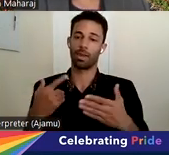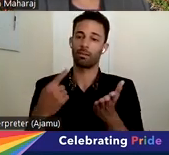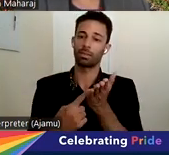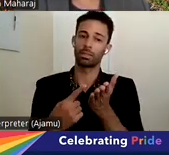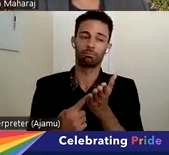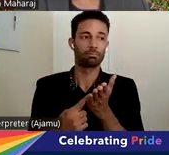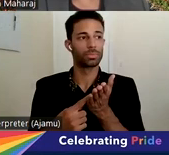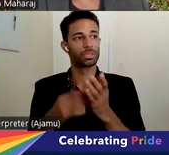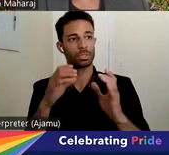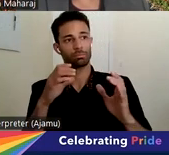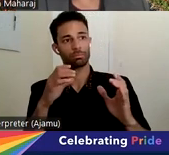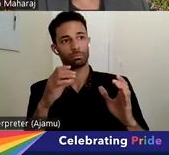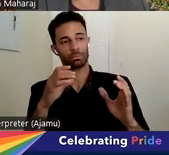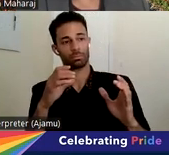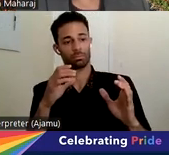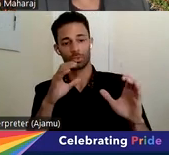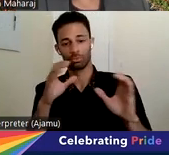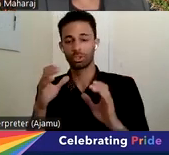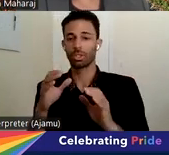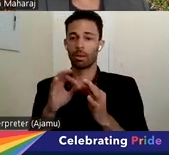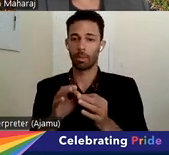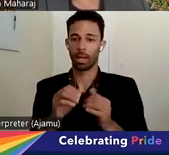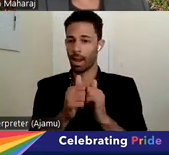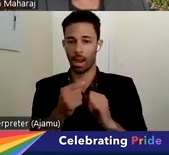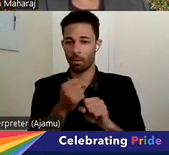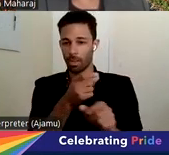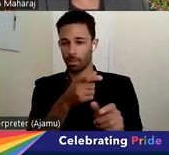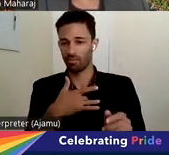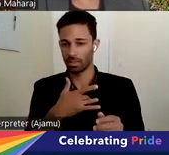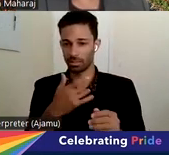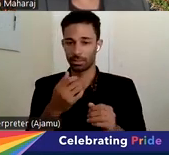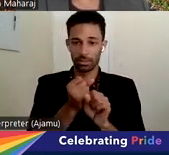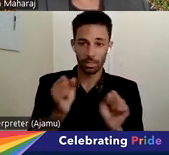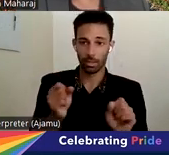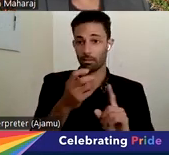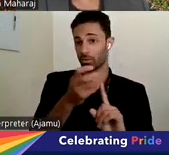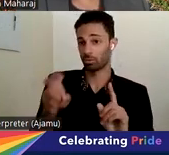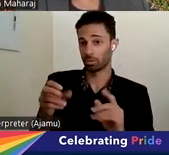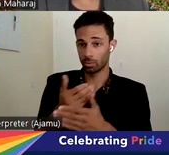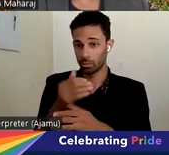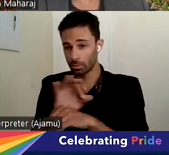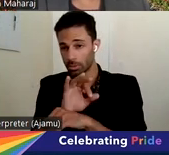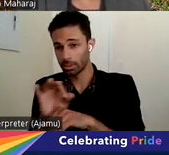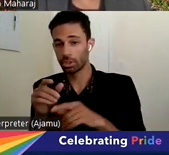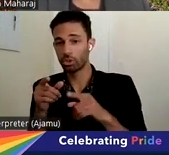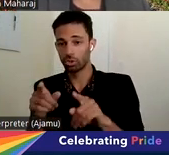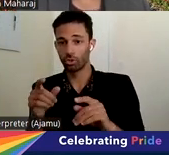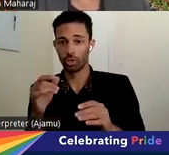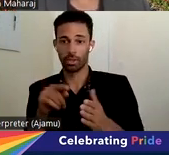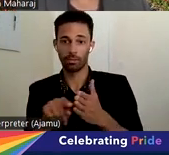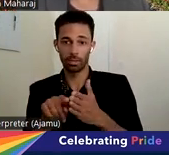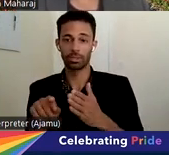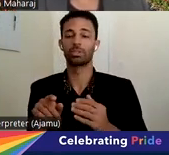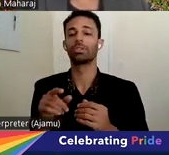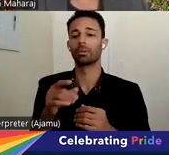allowing this person to feel safe if they need to transfer to another facility during the investigation. And